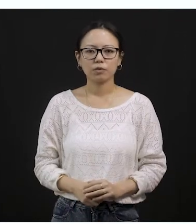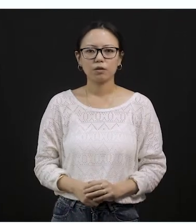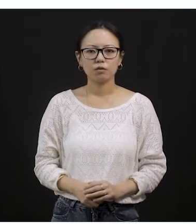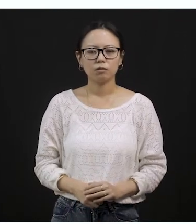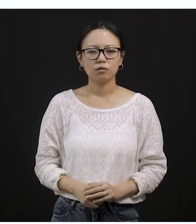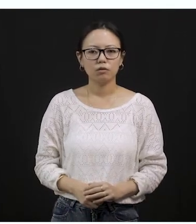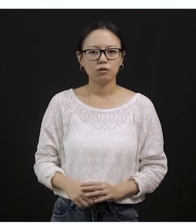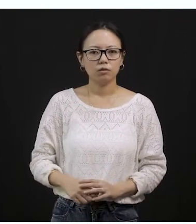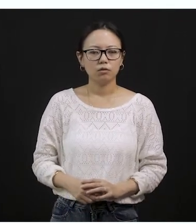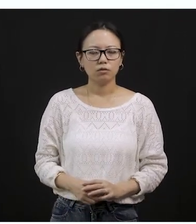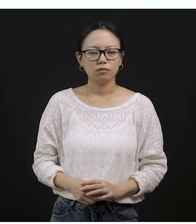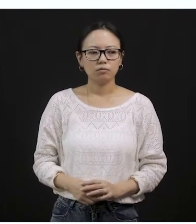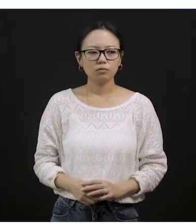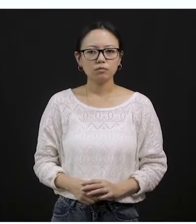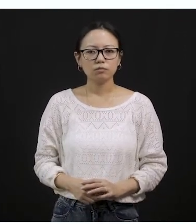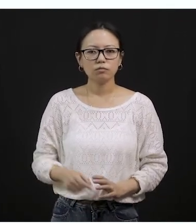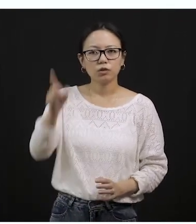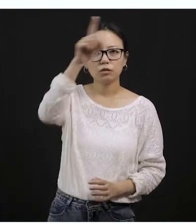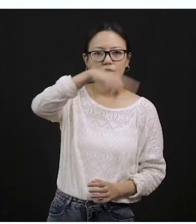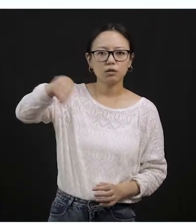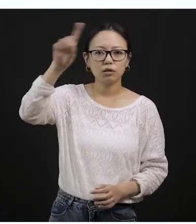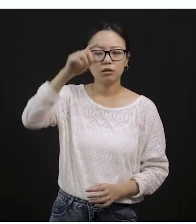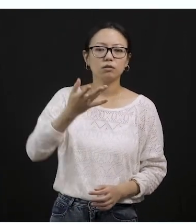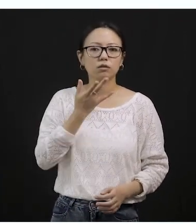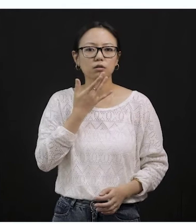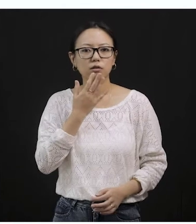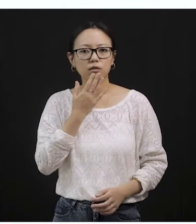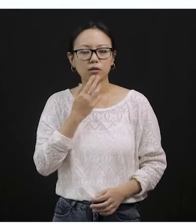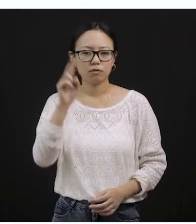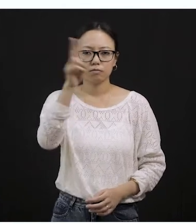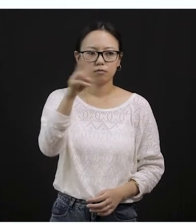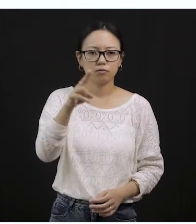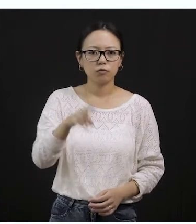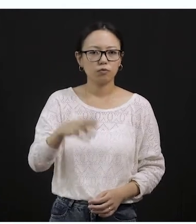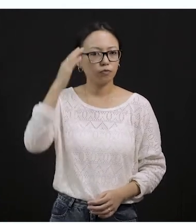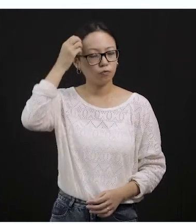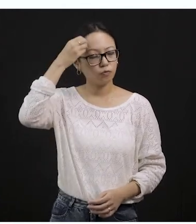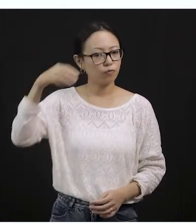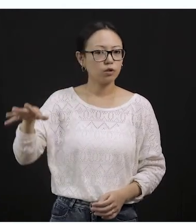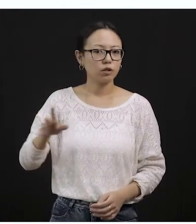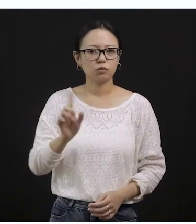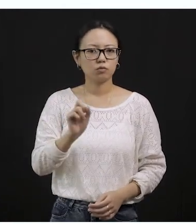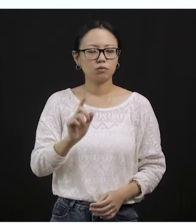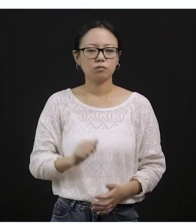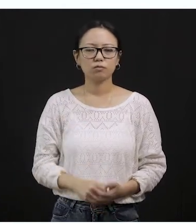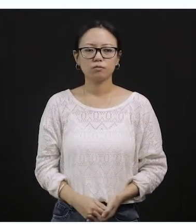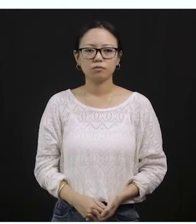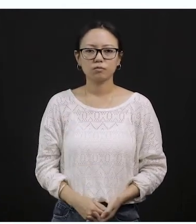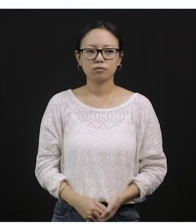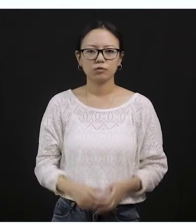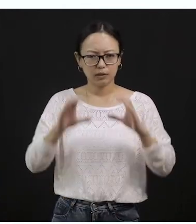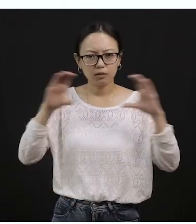Ashoka Chakra, which looks like a wheel. And this is blue color. Is that all clear? Okay?